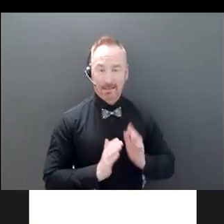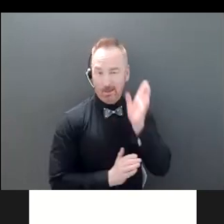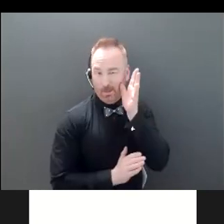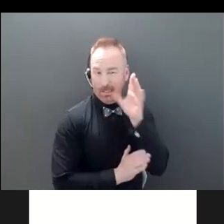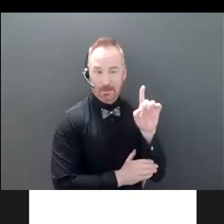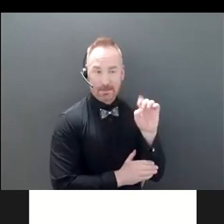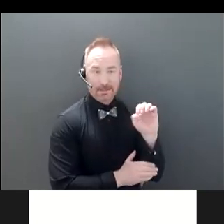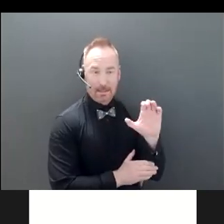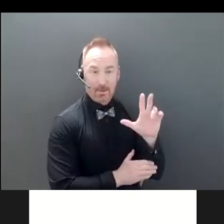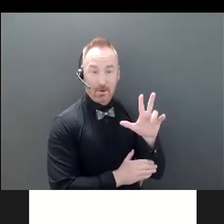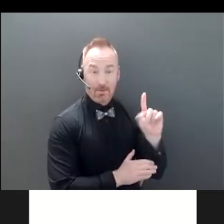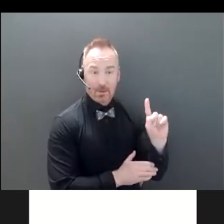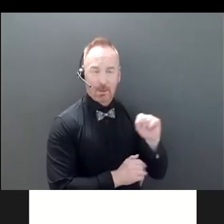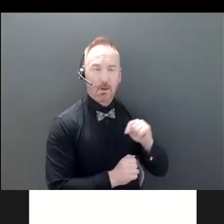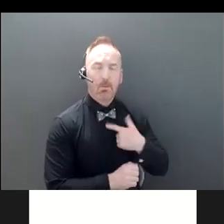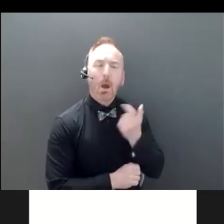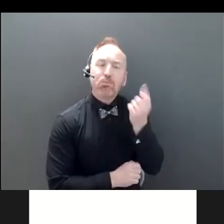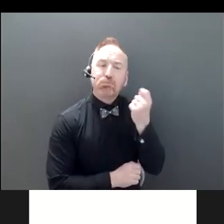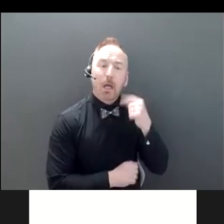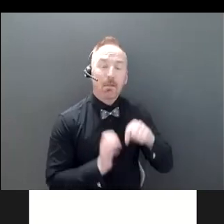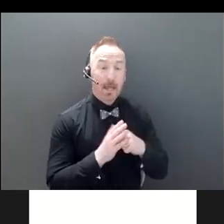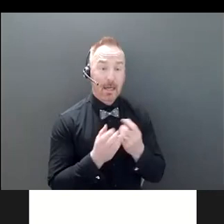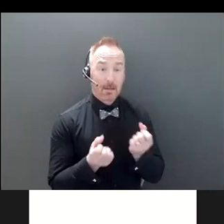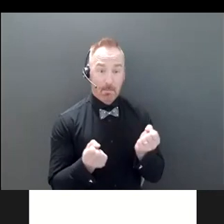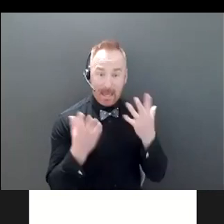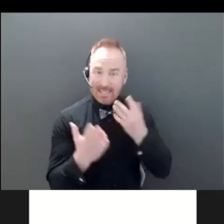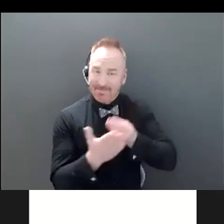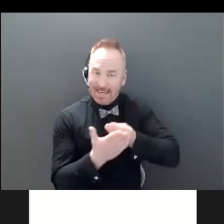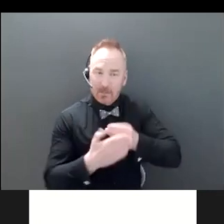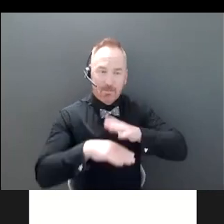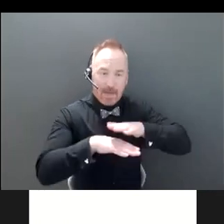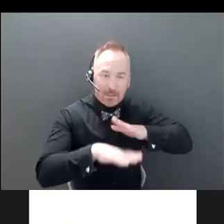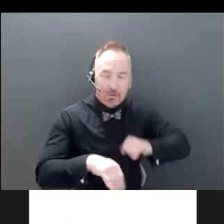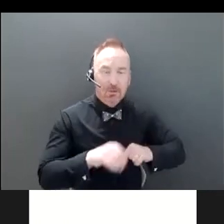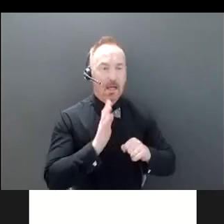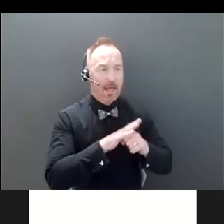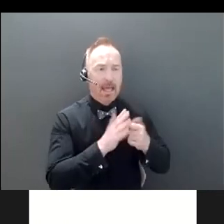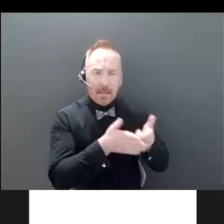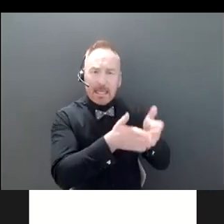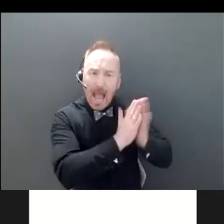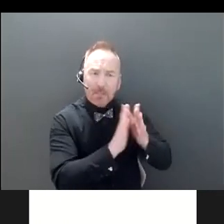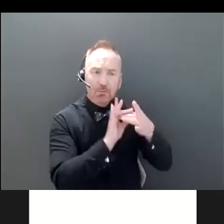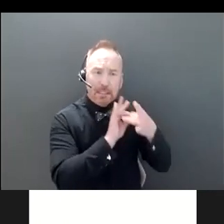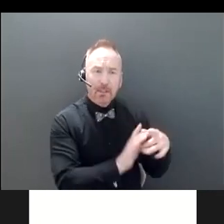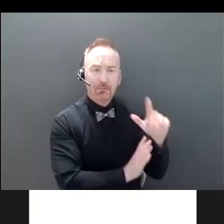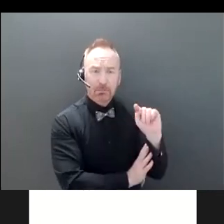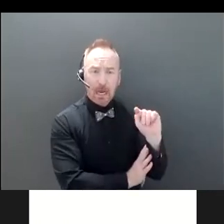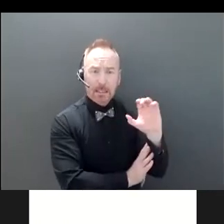understand that actually many financial advisors do ask about trusted contact person of their clients. But, you know,